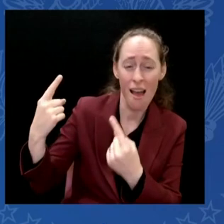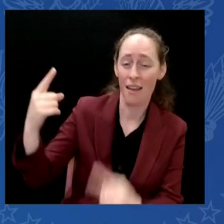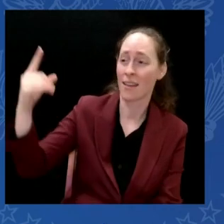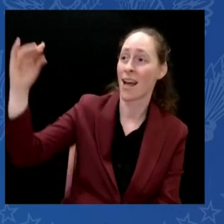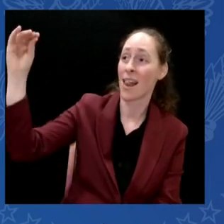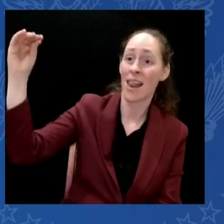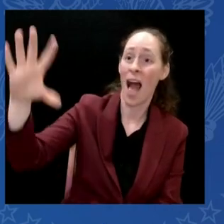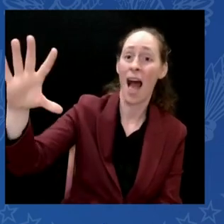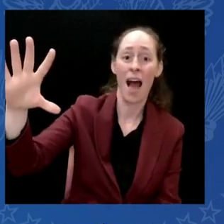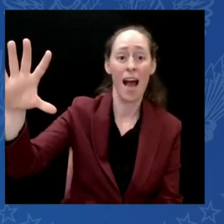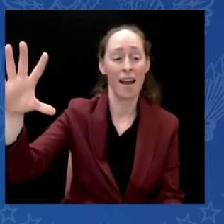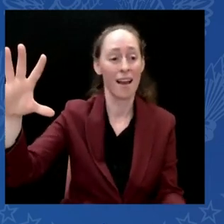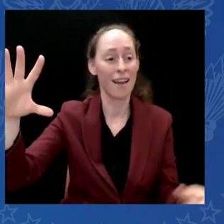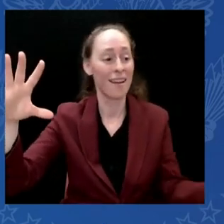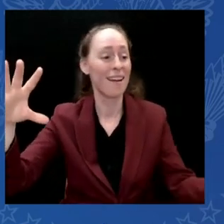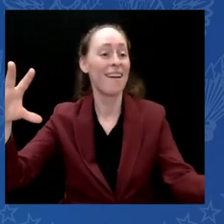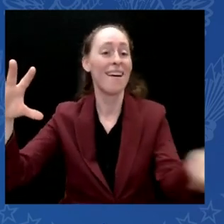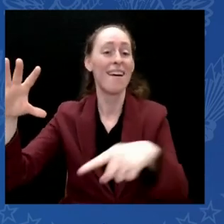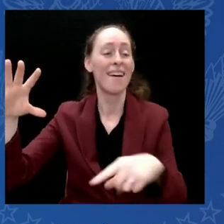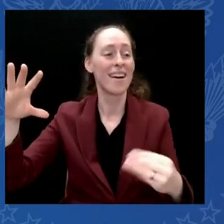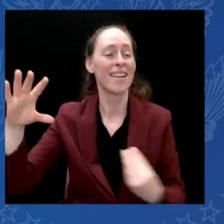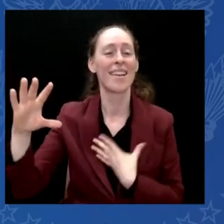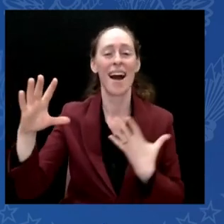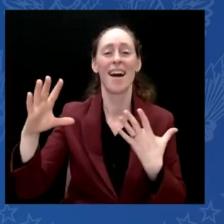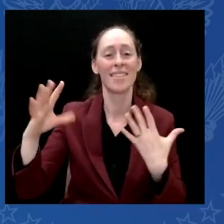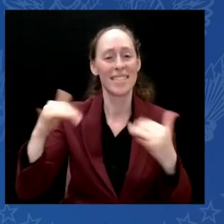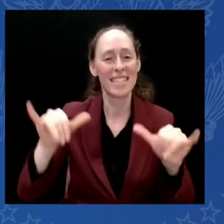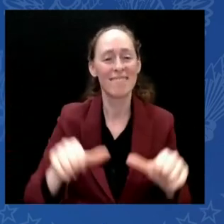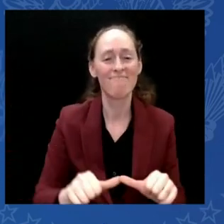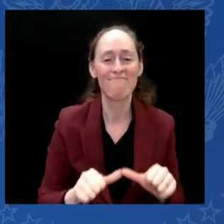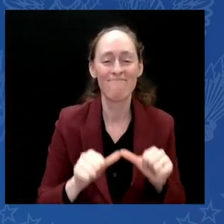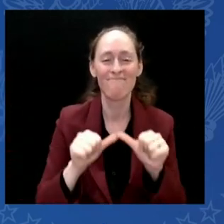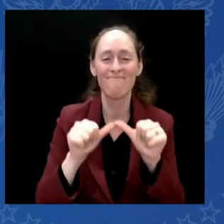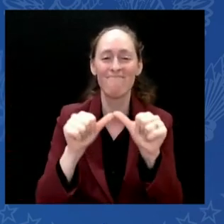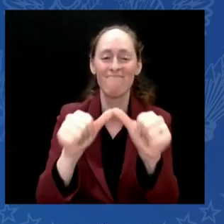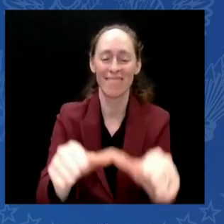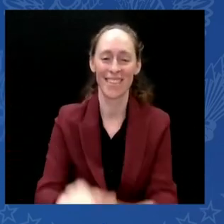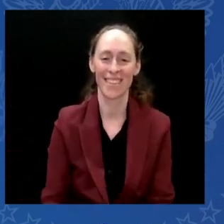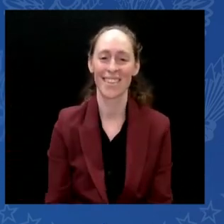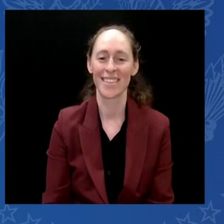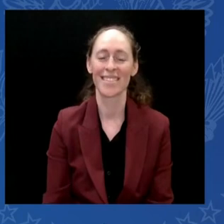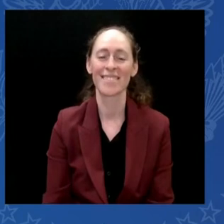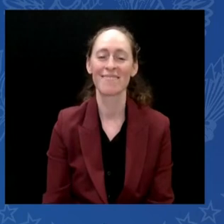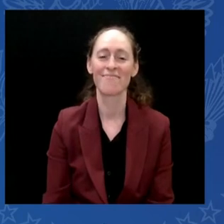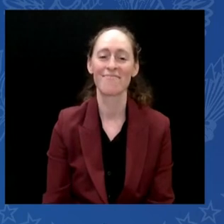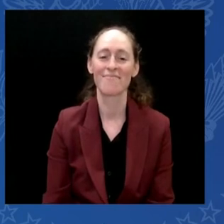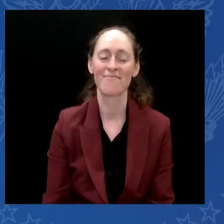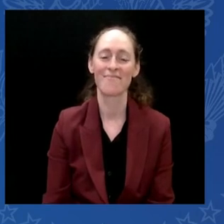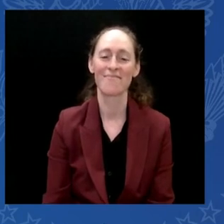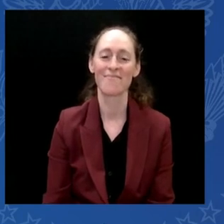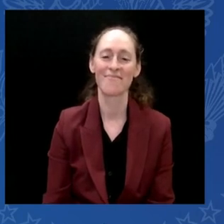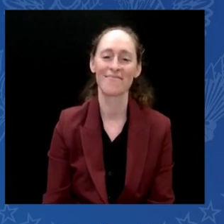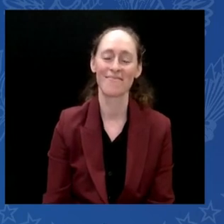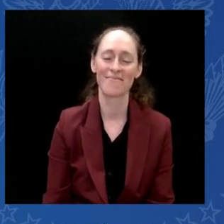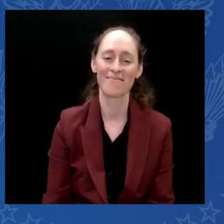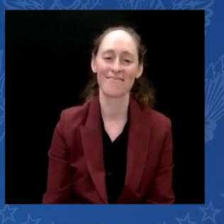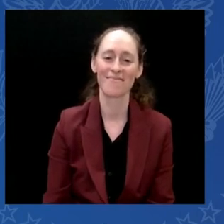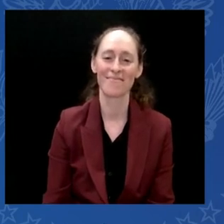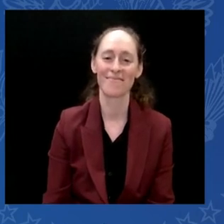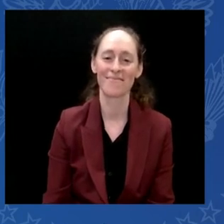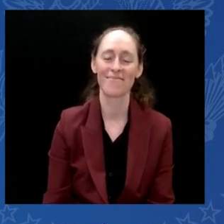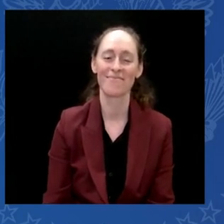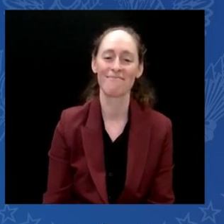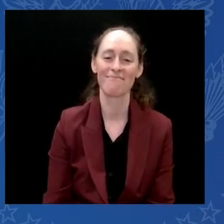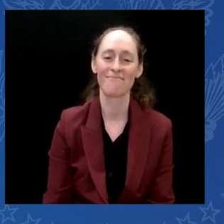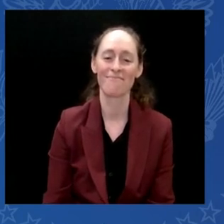his law is love and his gospel is peace. May I wish you and for you and for